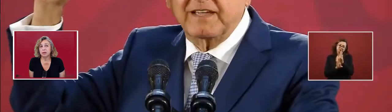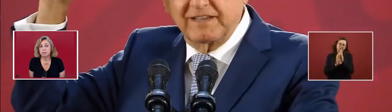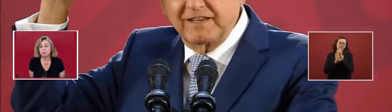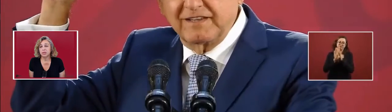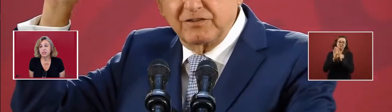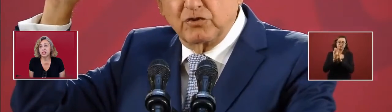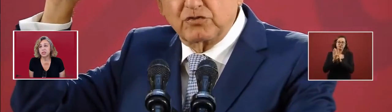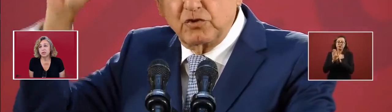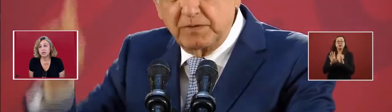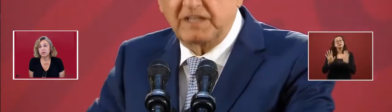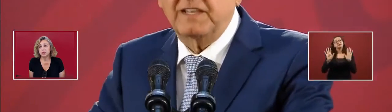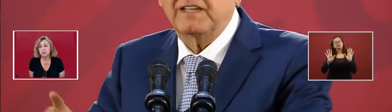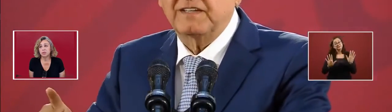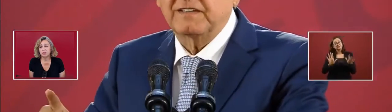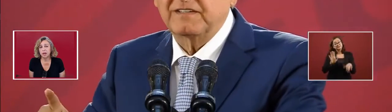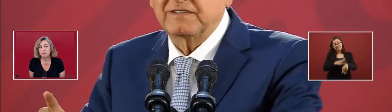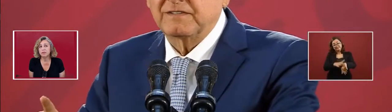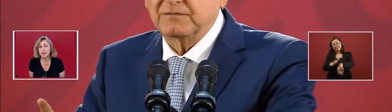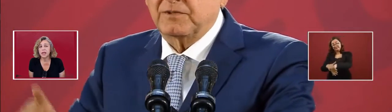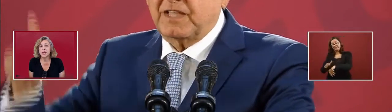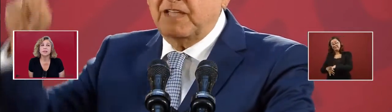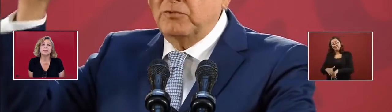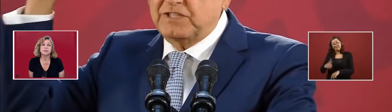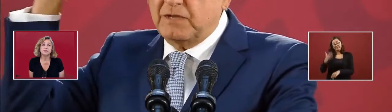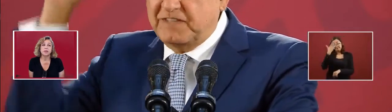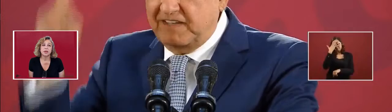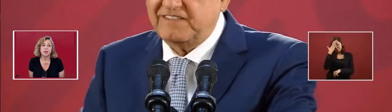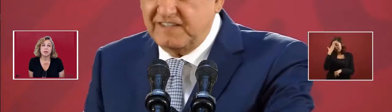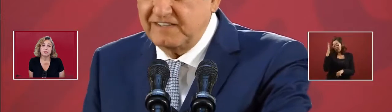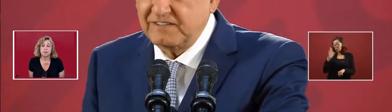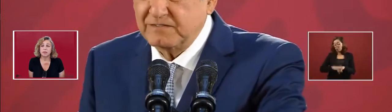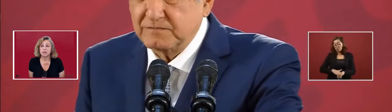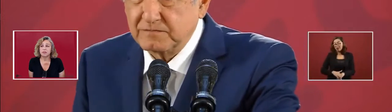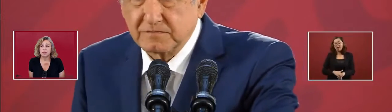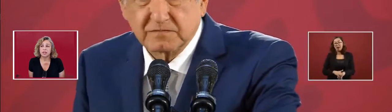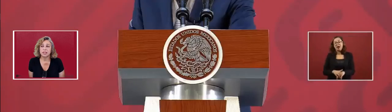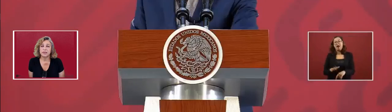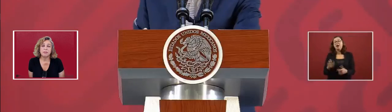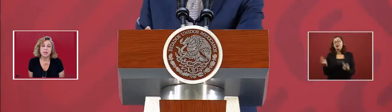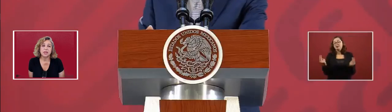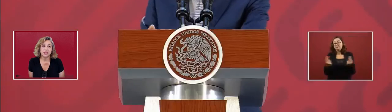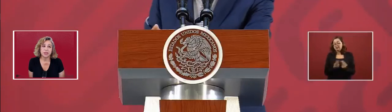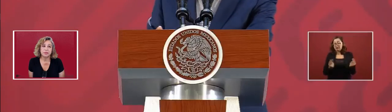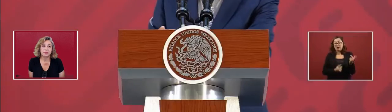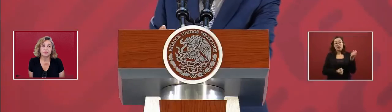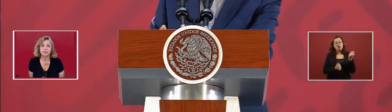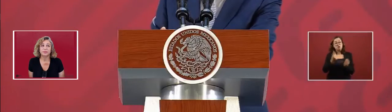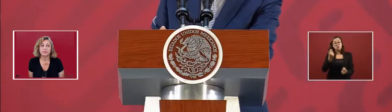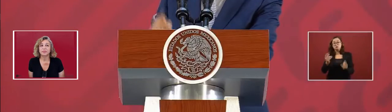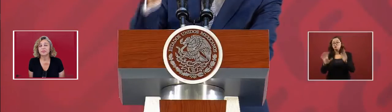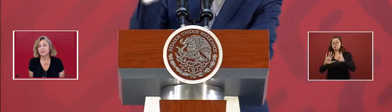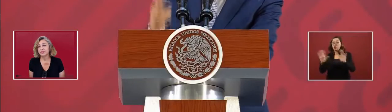But just so you'll not forget that there's lots of amnesia,